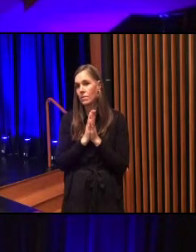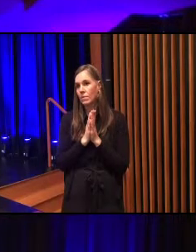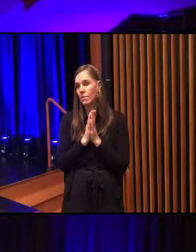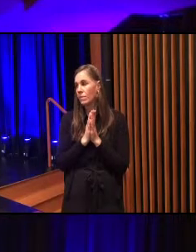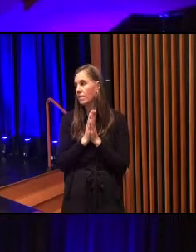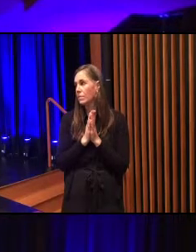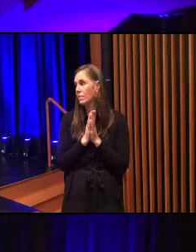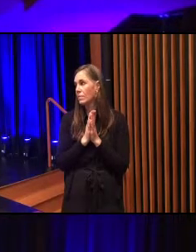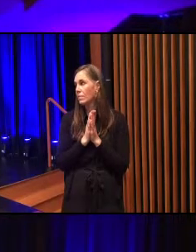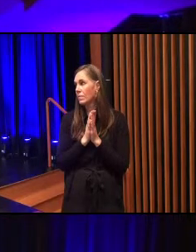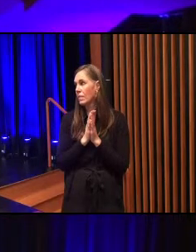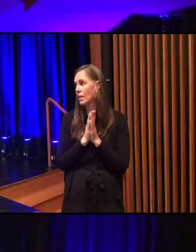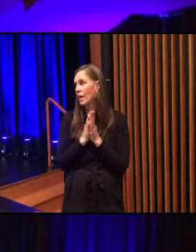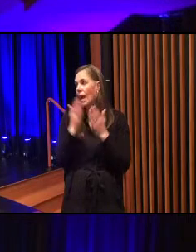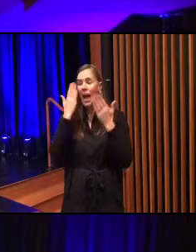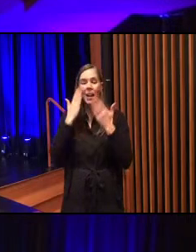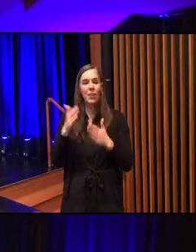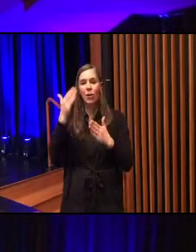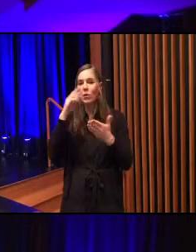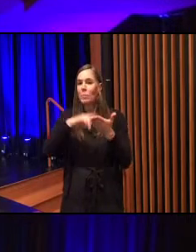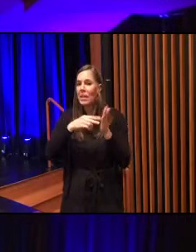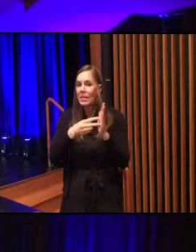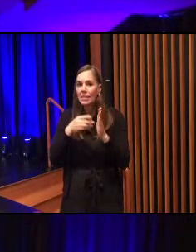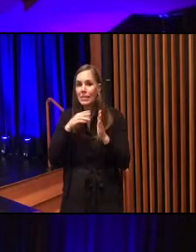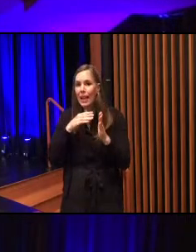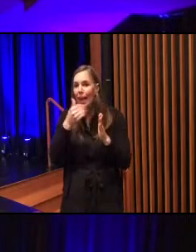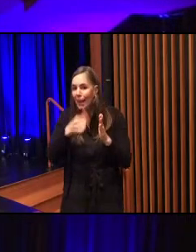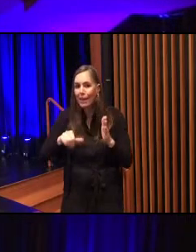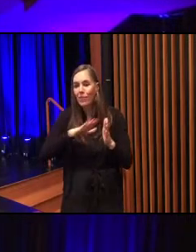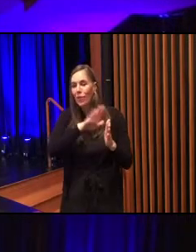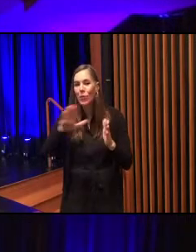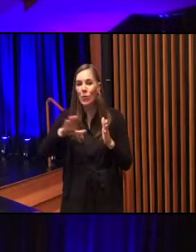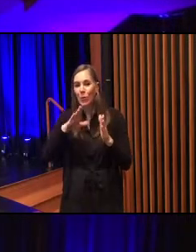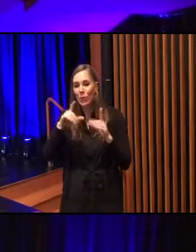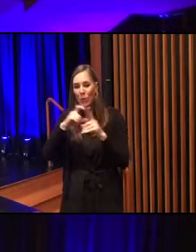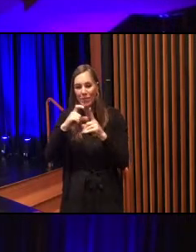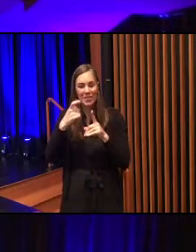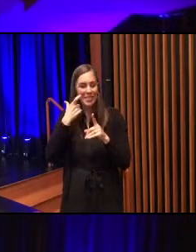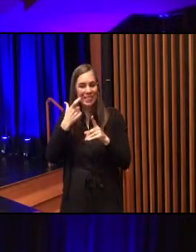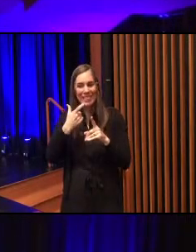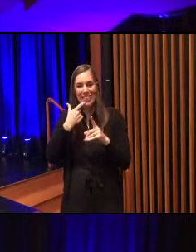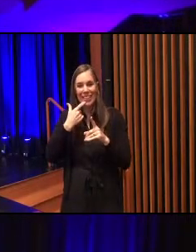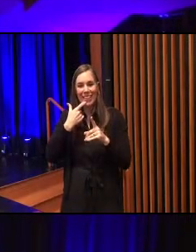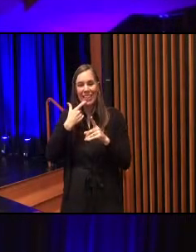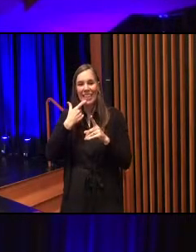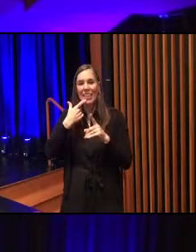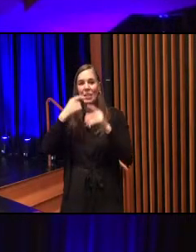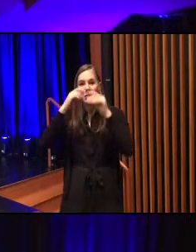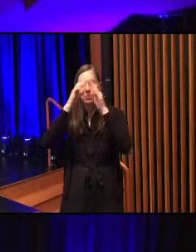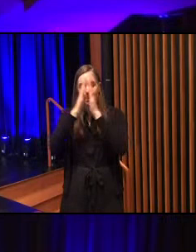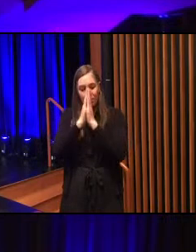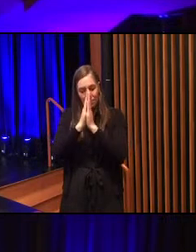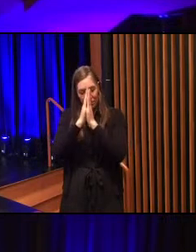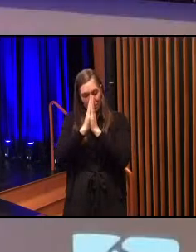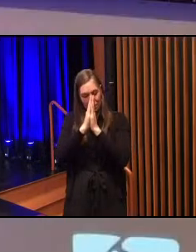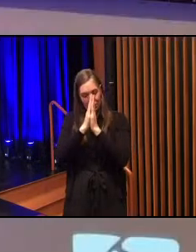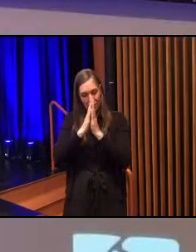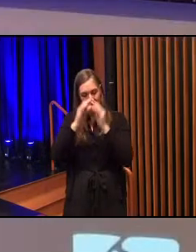I know none of those words you just said, so the word benediction simply means to